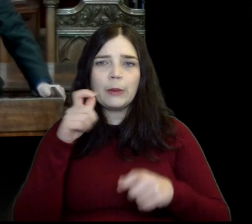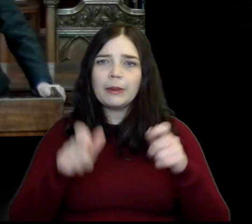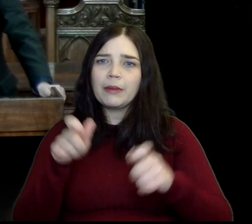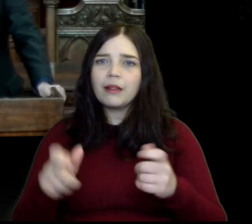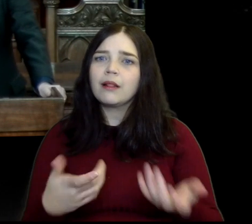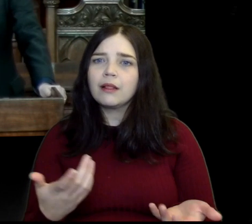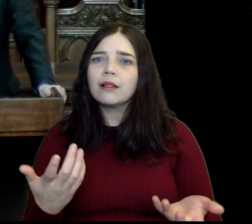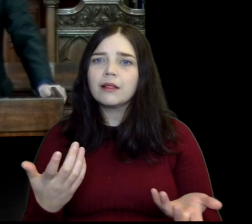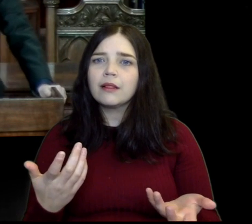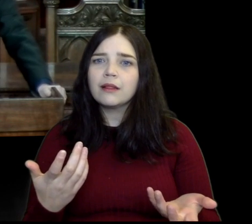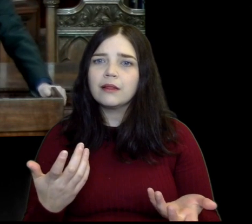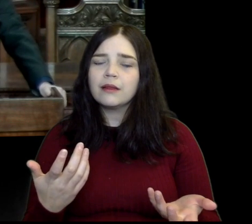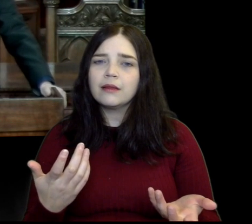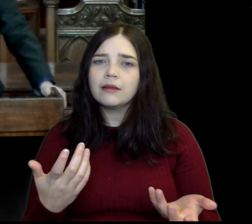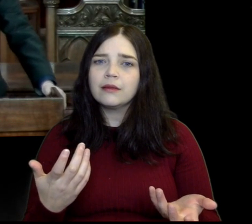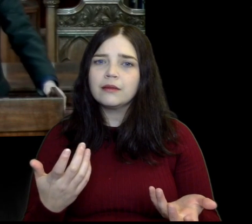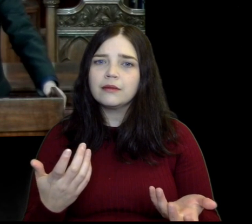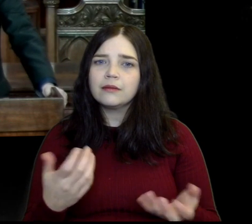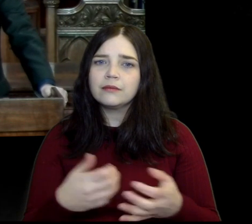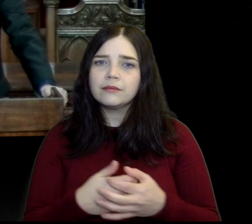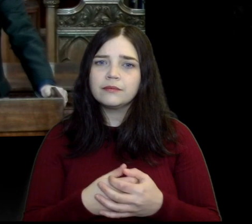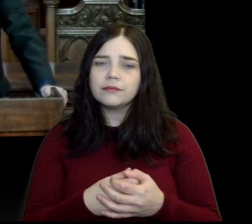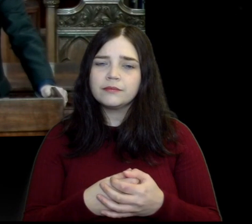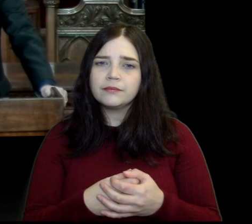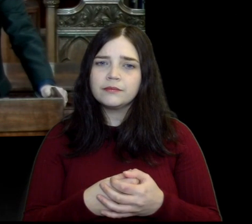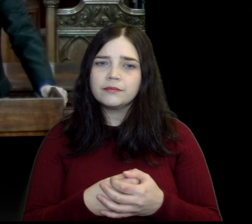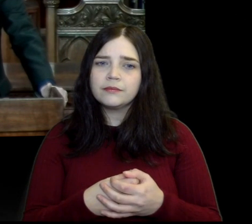we need other people